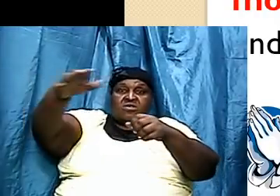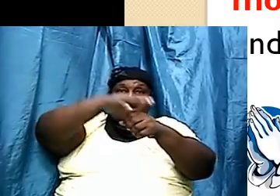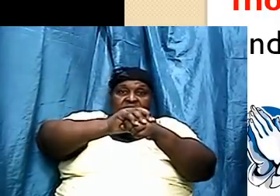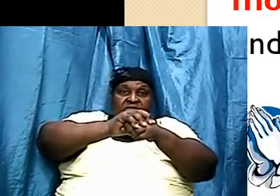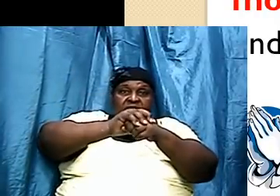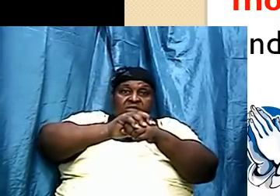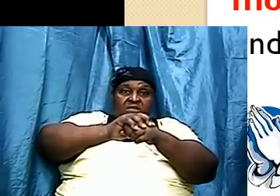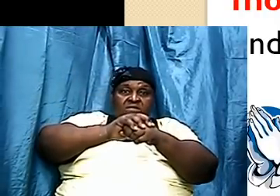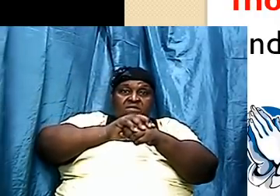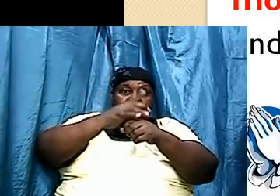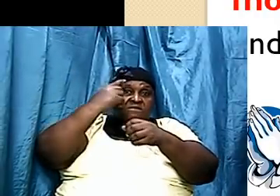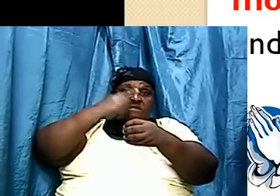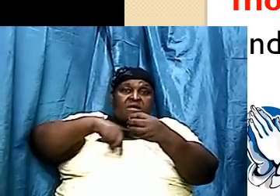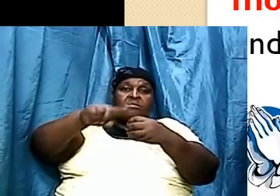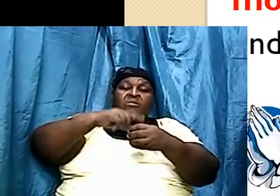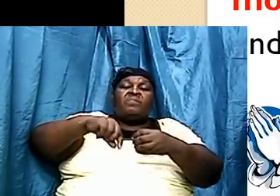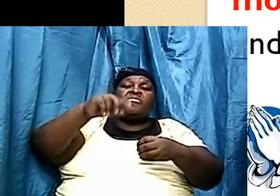nights